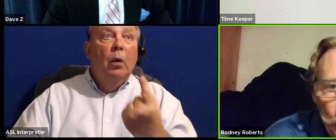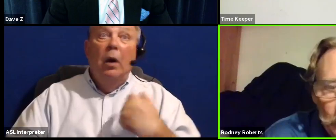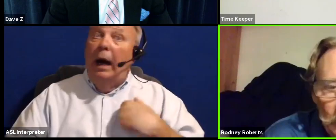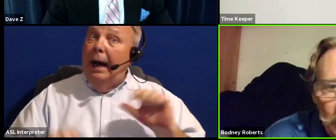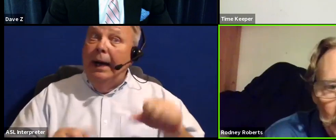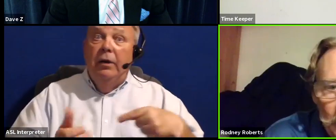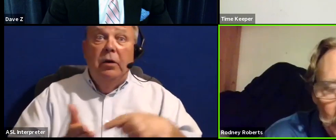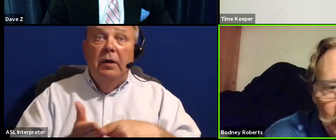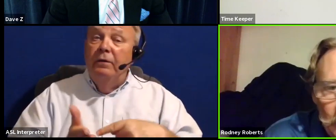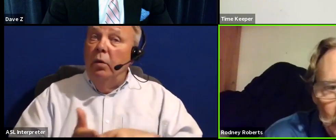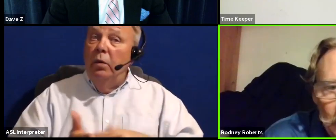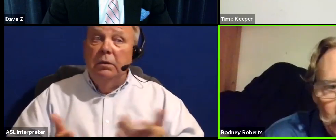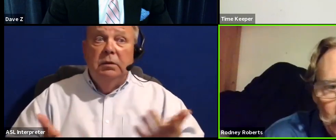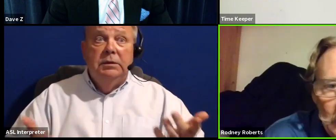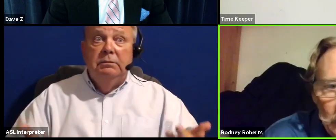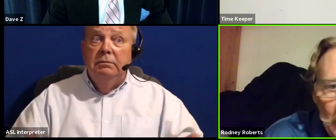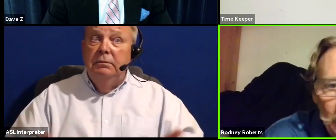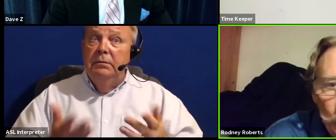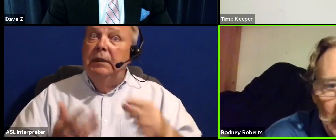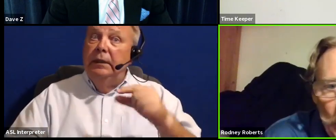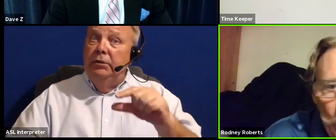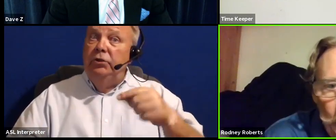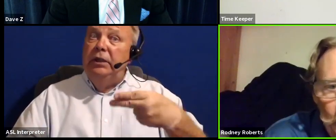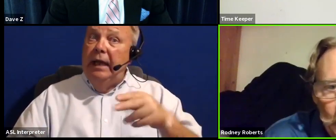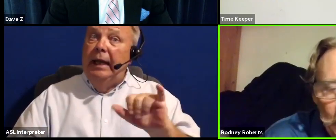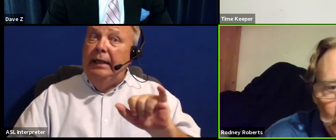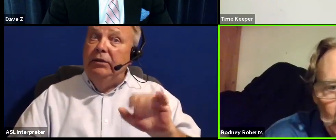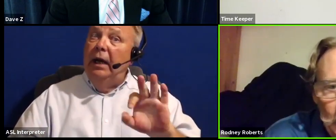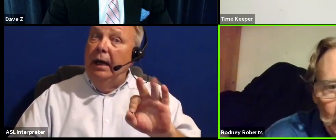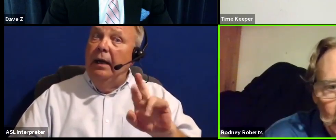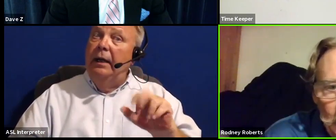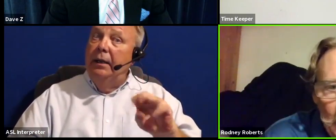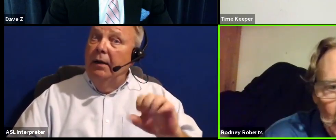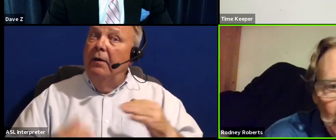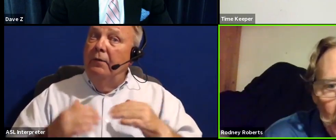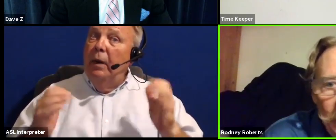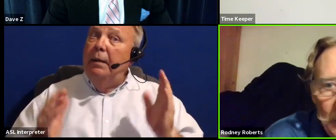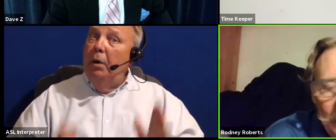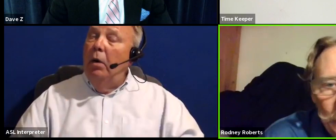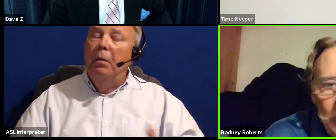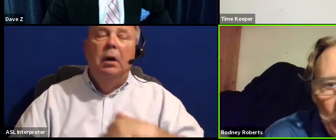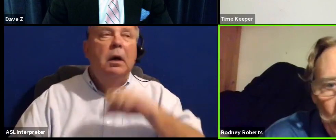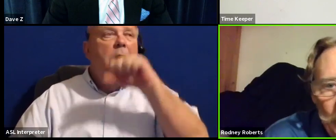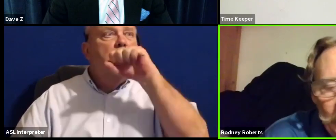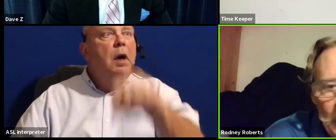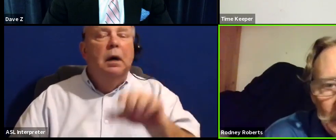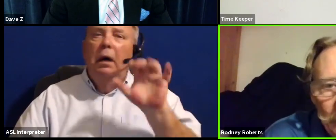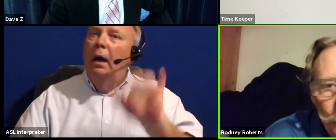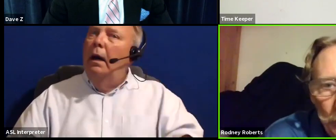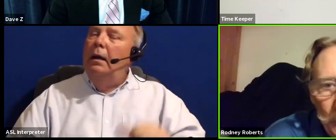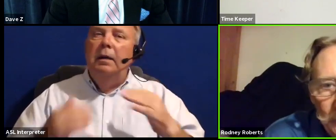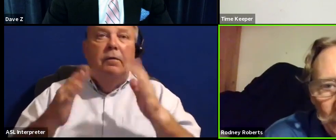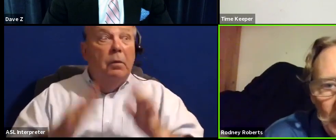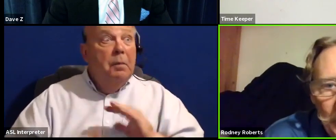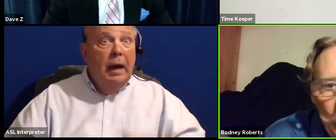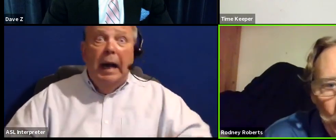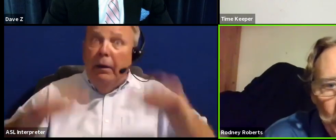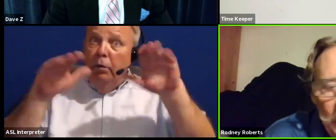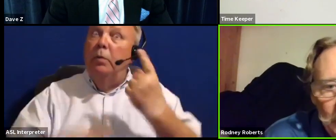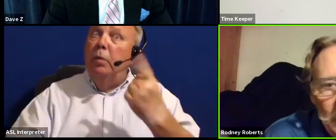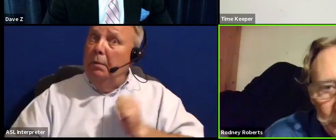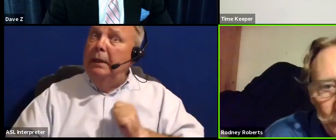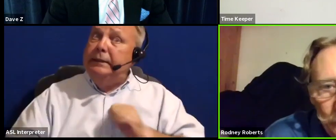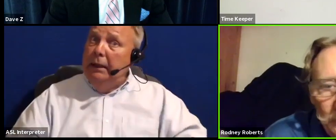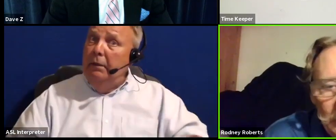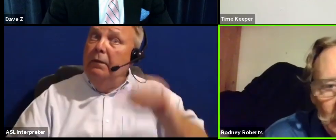afford was a GHI frame home and I love that frame home. In fact, I grew up in a frame home